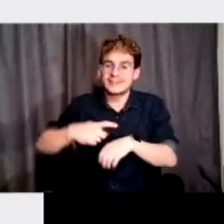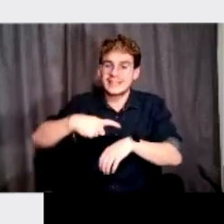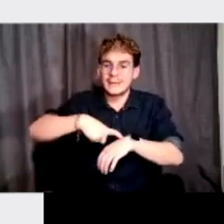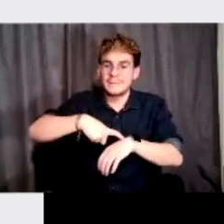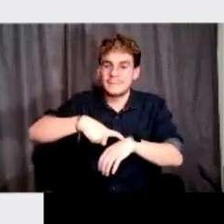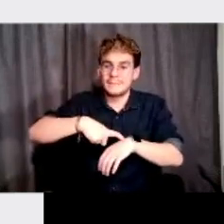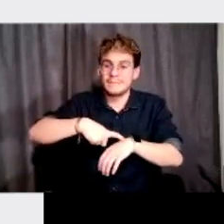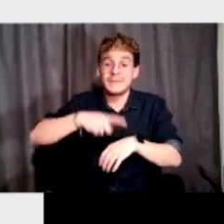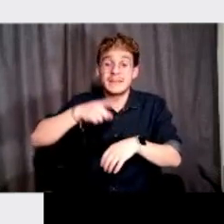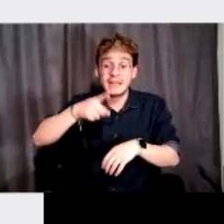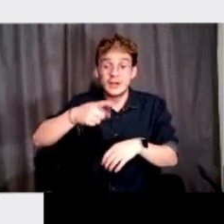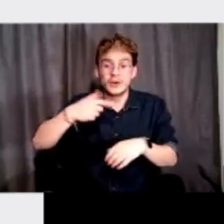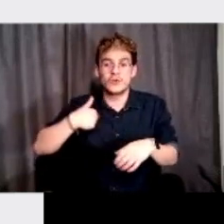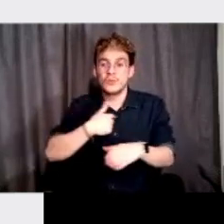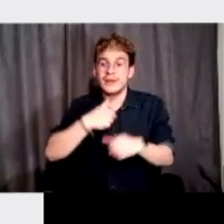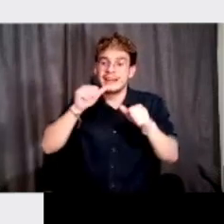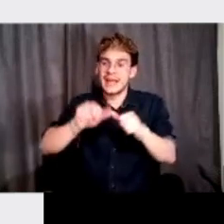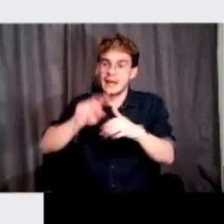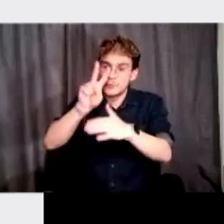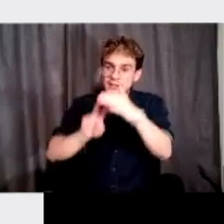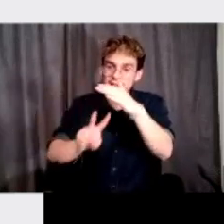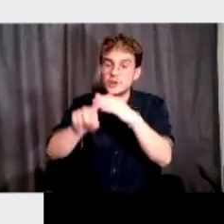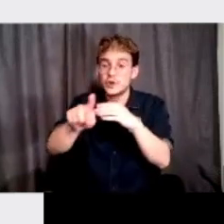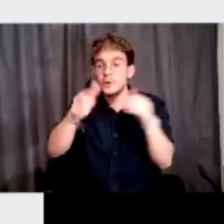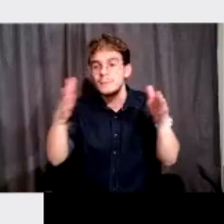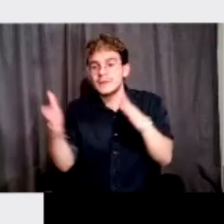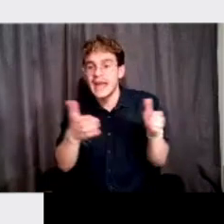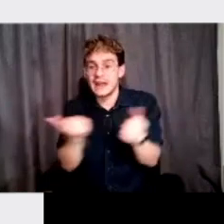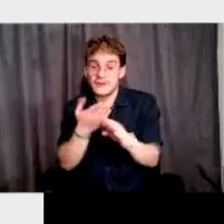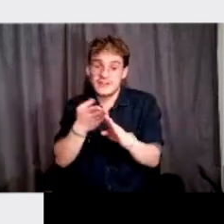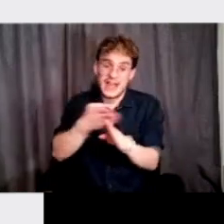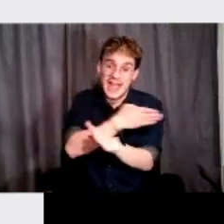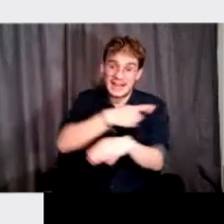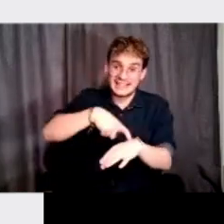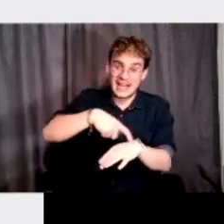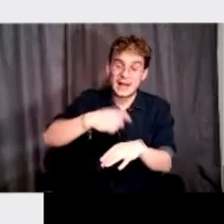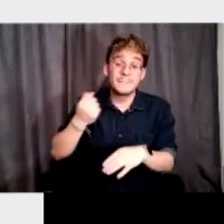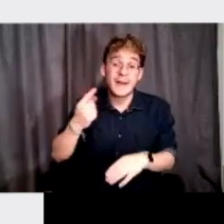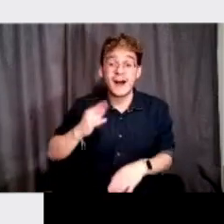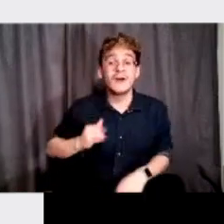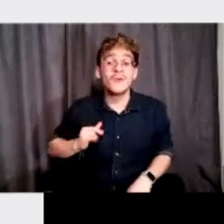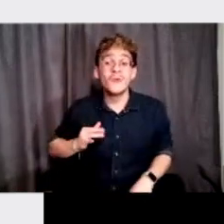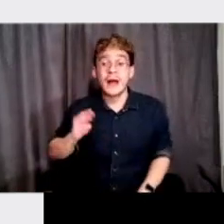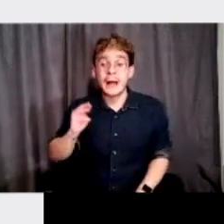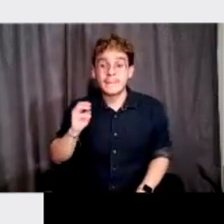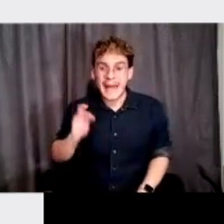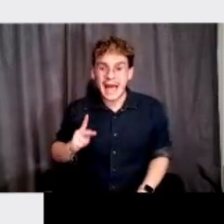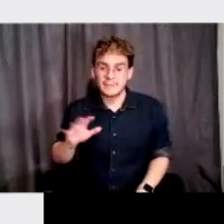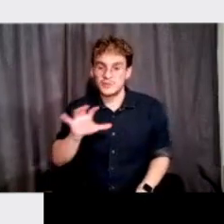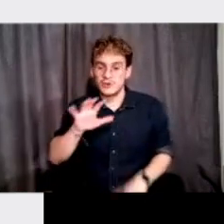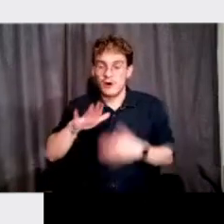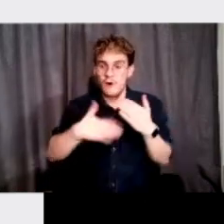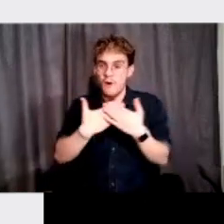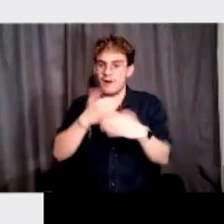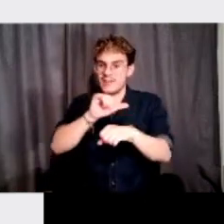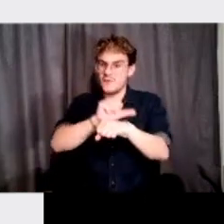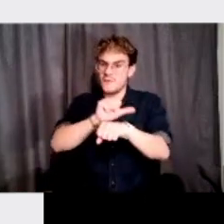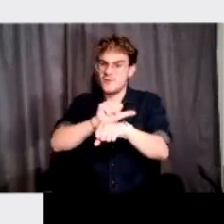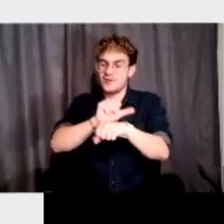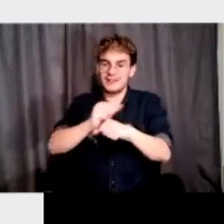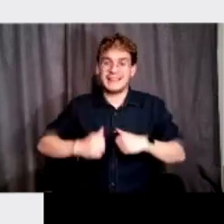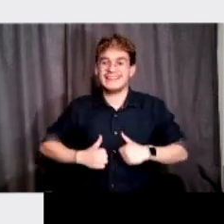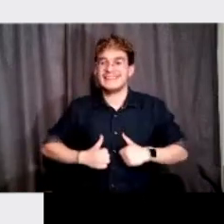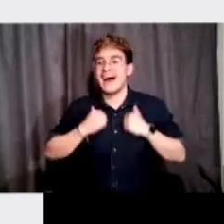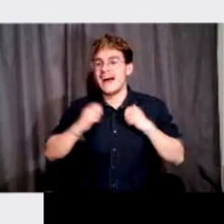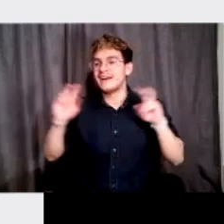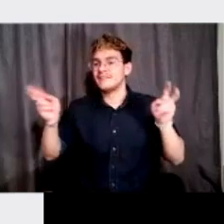have a way to predict. You can plan your trip ahead and do that. But, uh, the cool thing is that the map is doing that, um, uh, you know, live,